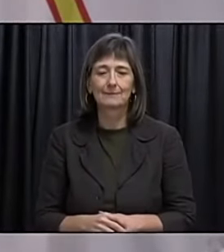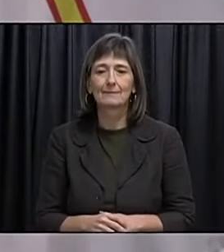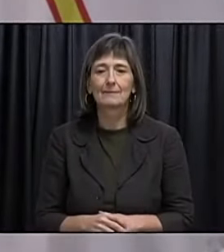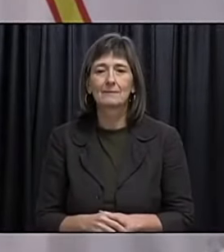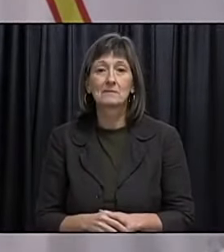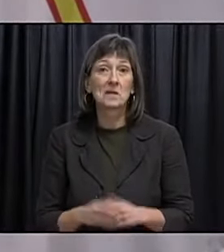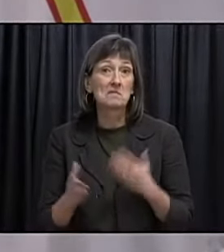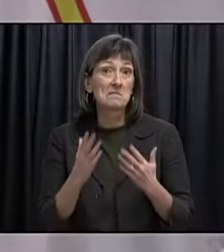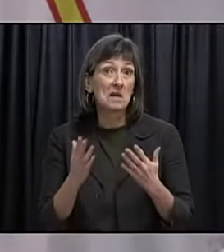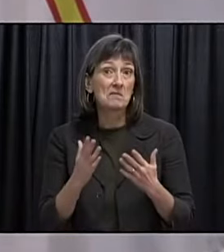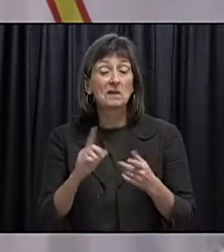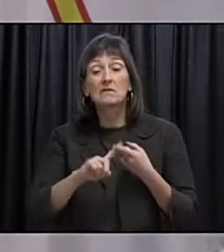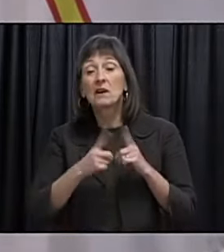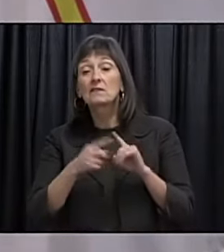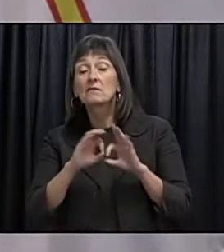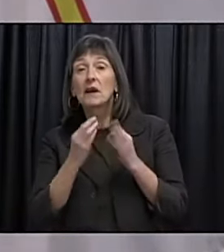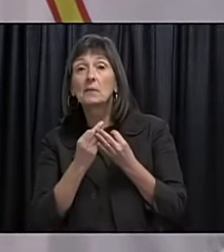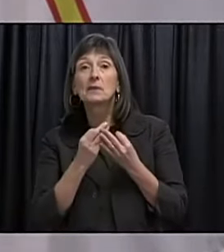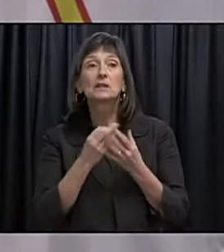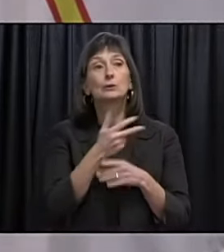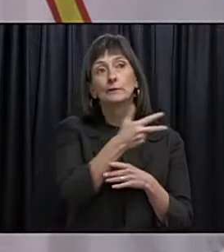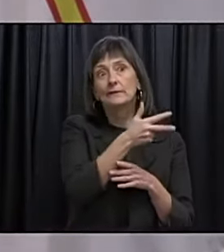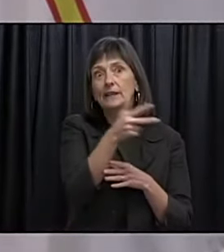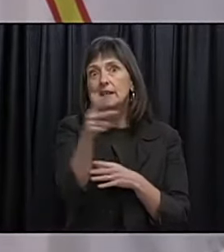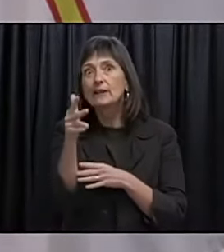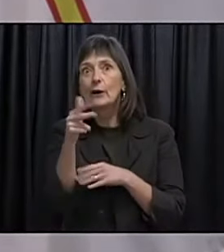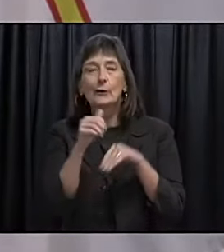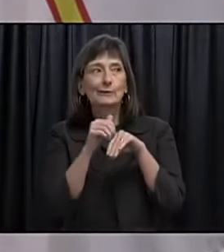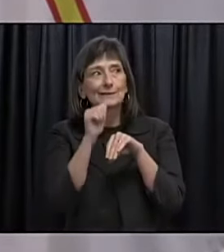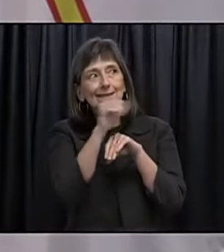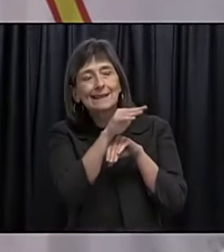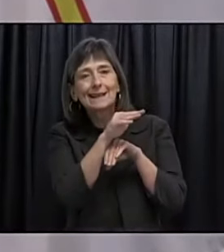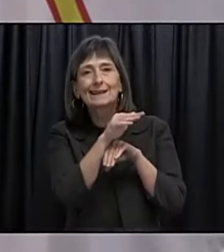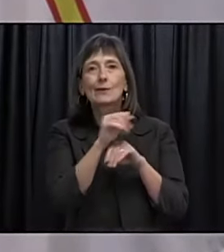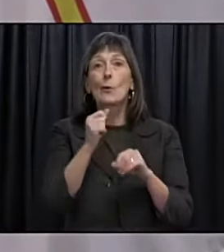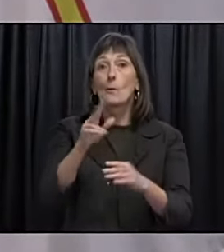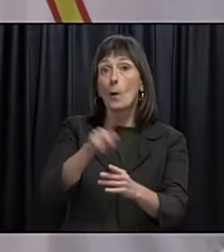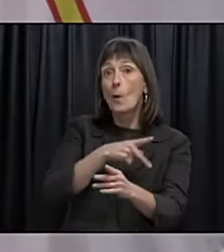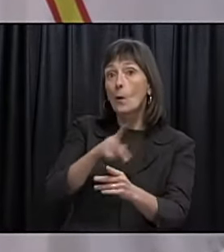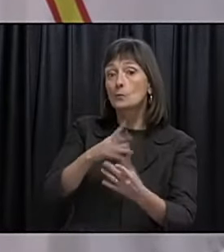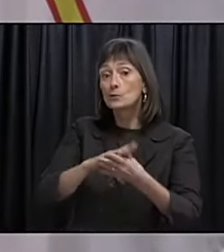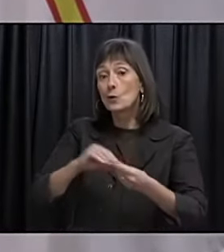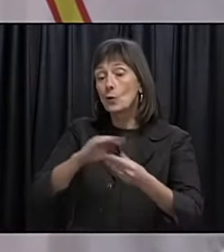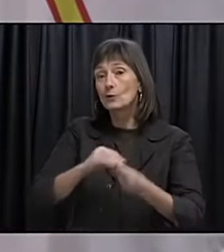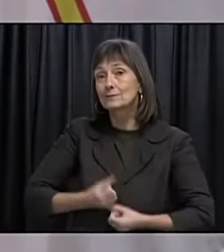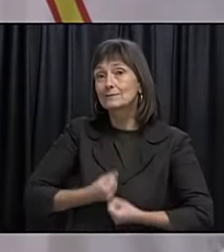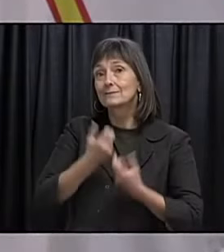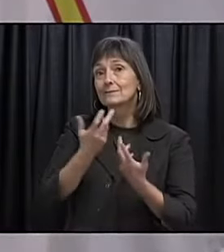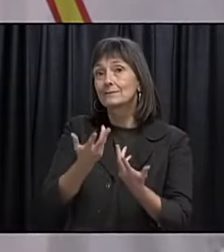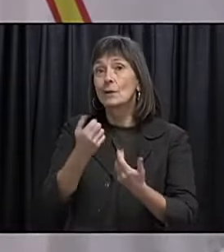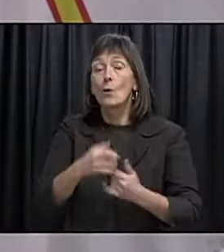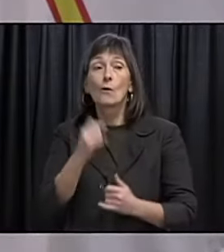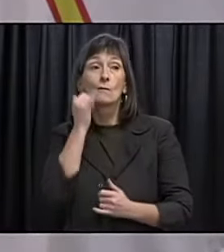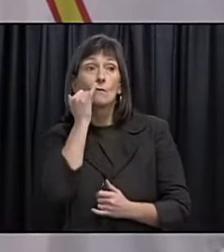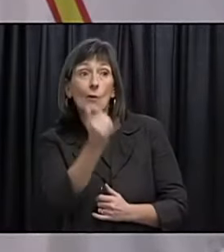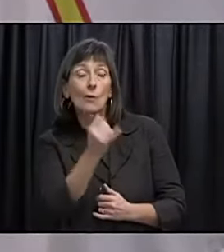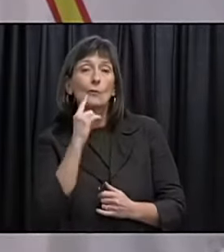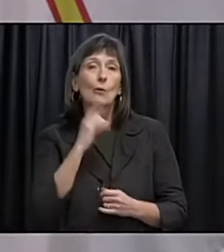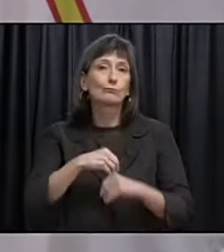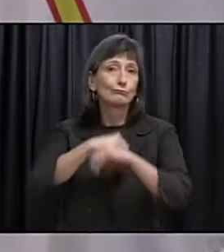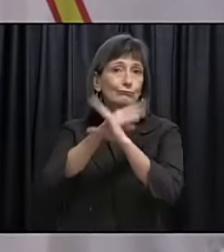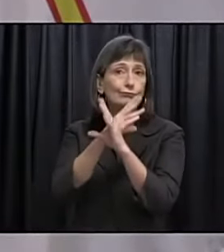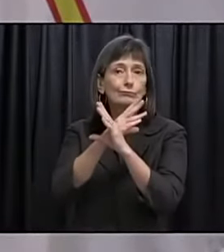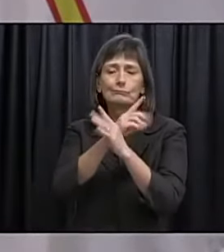Whether that's making a video for friends and family who may be away, sharing a poem or story, picking up the phone or connecting virtually.